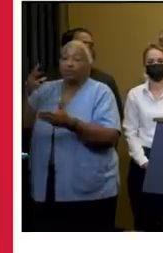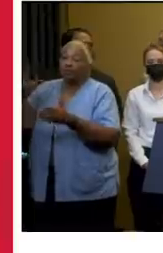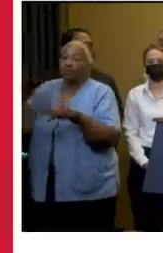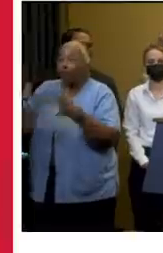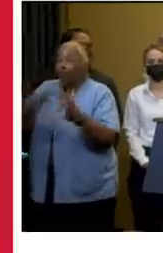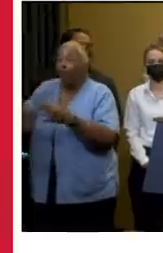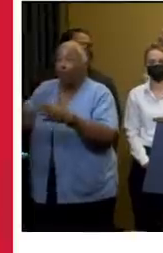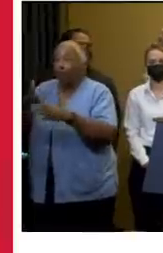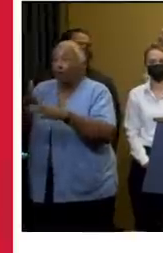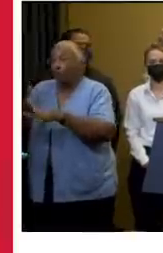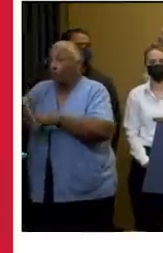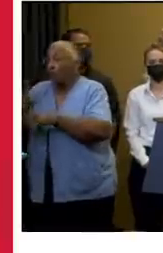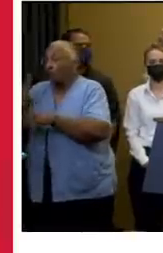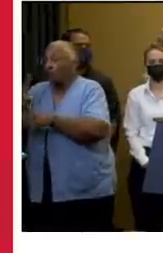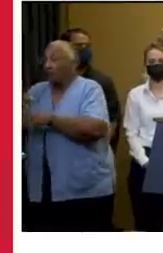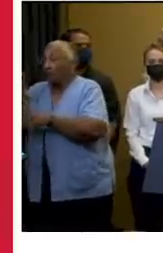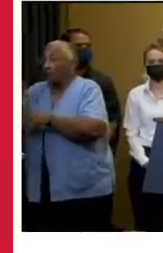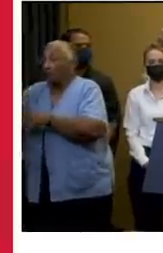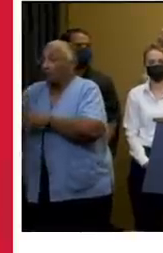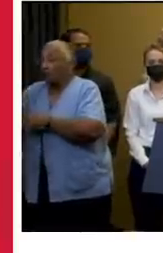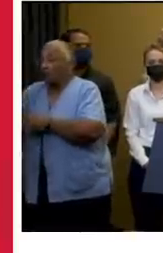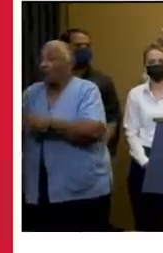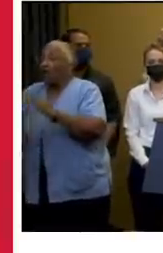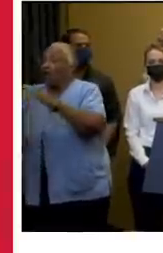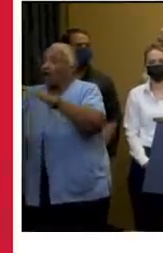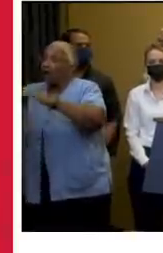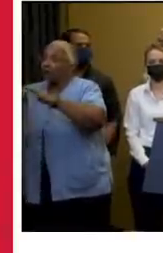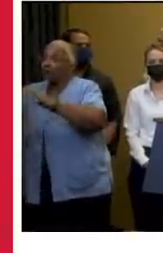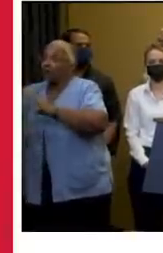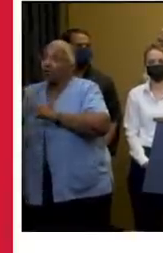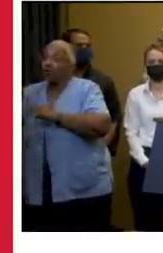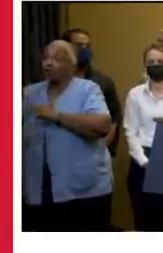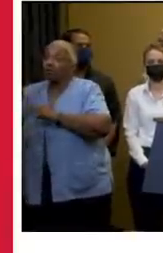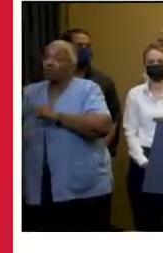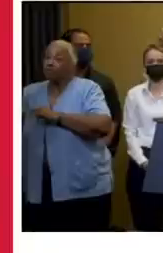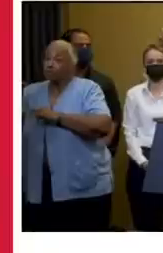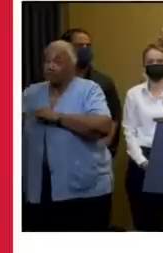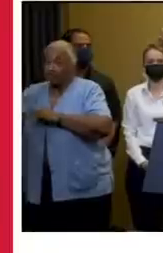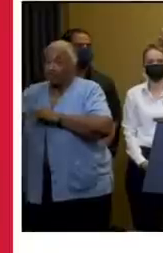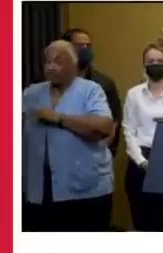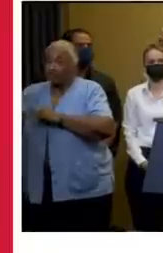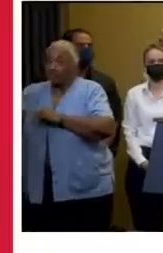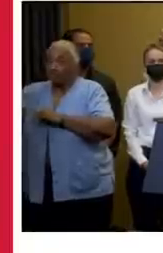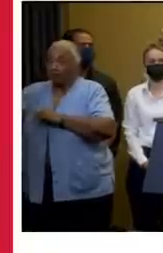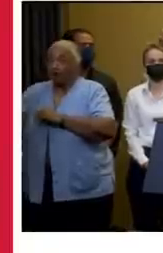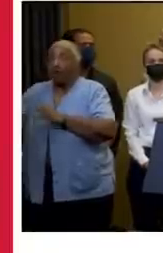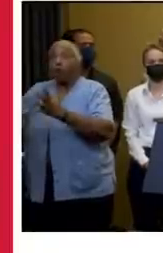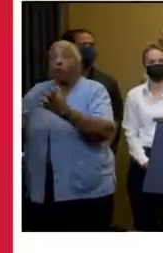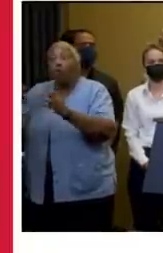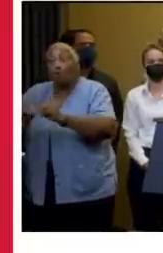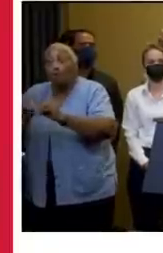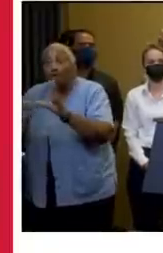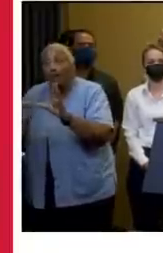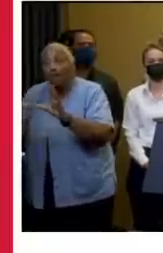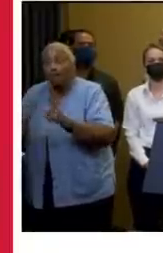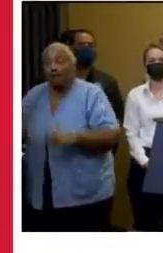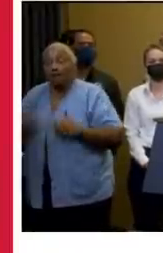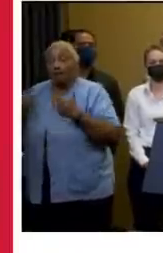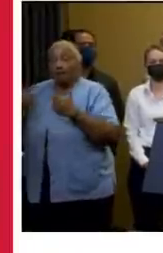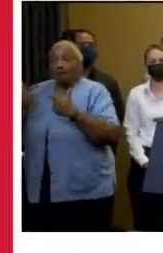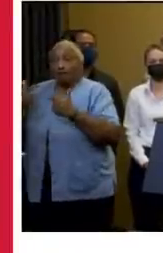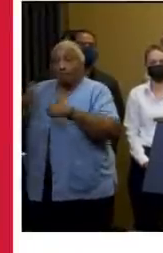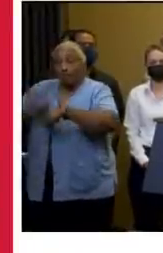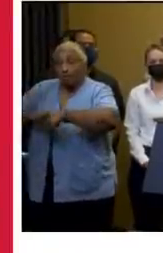per hour or higher up to 110 miles per hour in New Orleans. Let me be clear. These are life-threatening